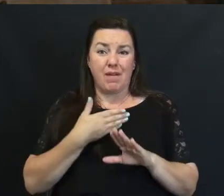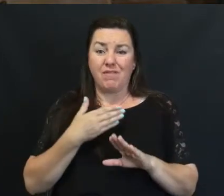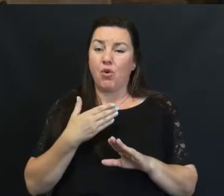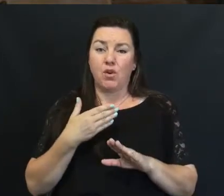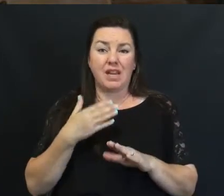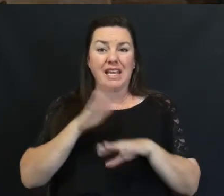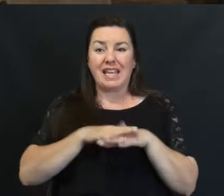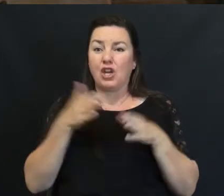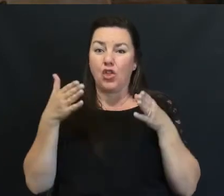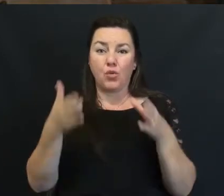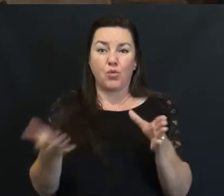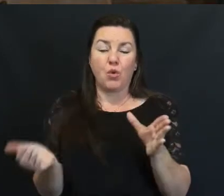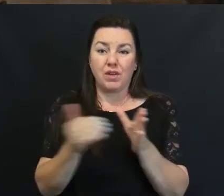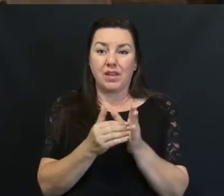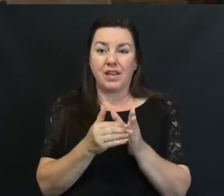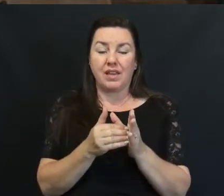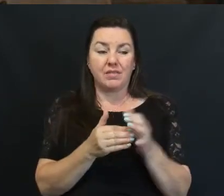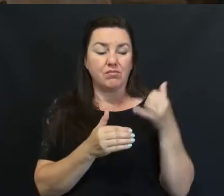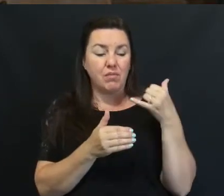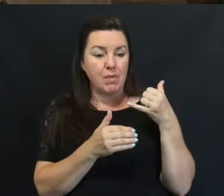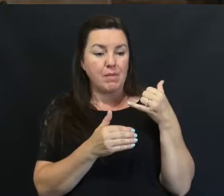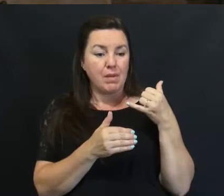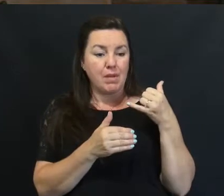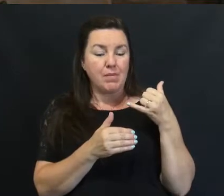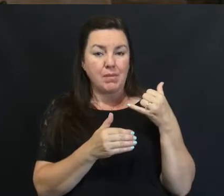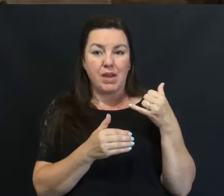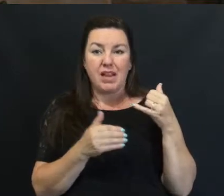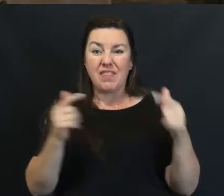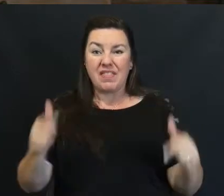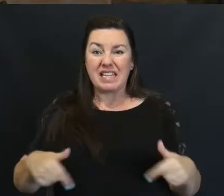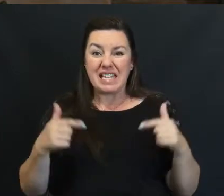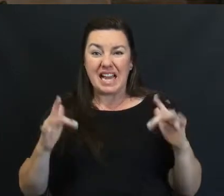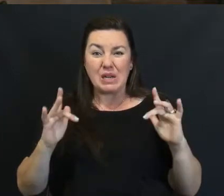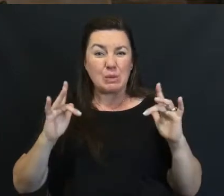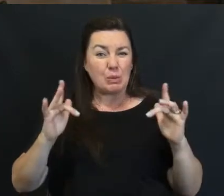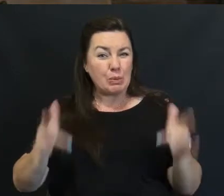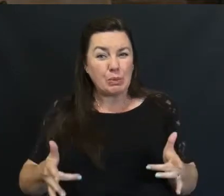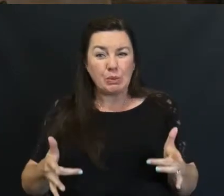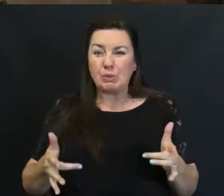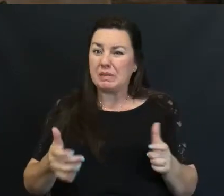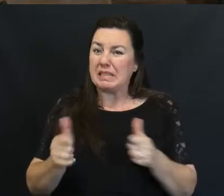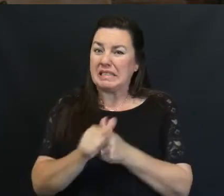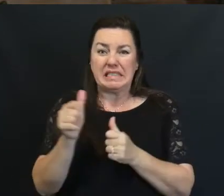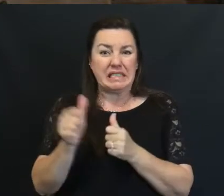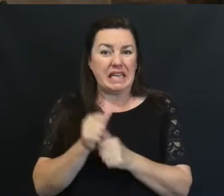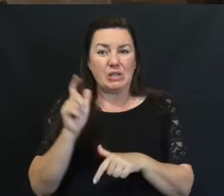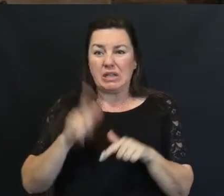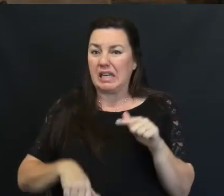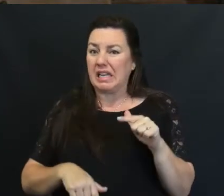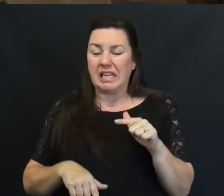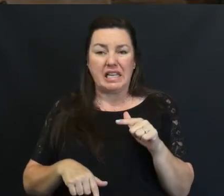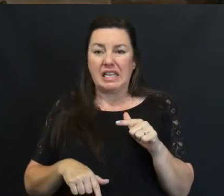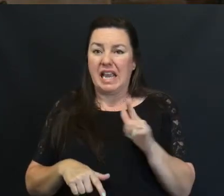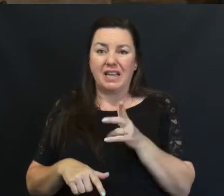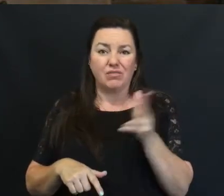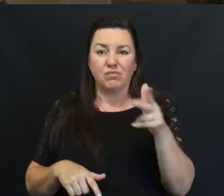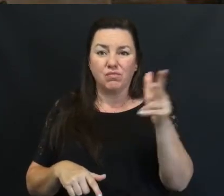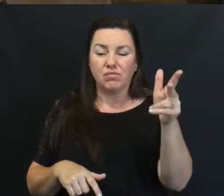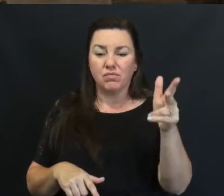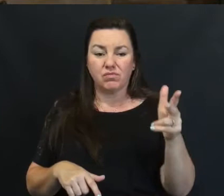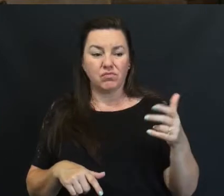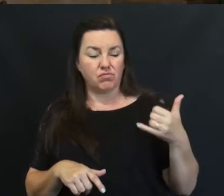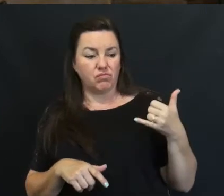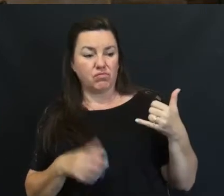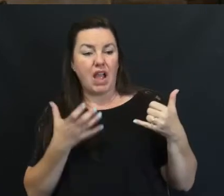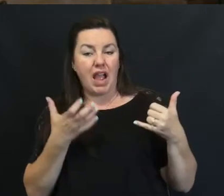get back Out on the road He said that His tires are bald now And are too dangerous To be out on the road Mike told him That he